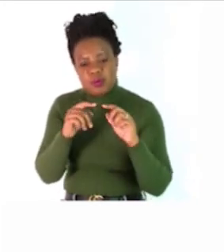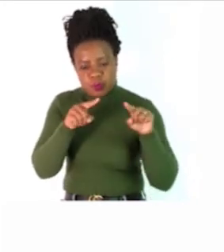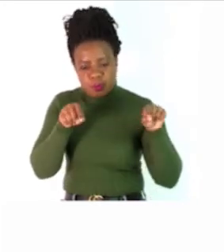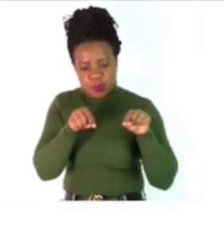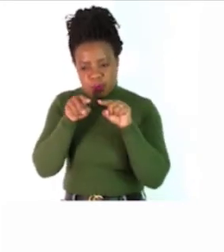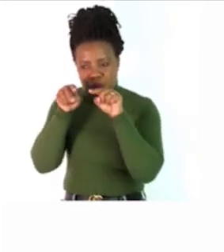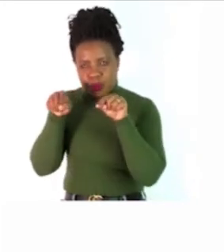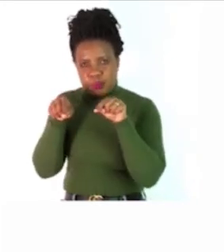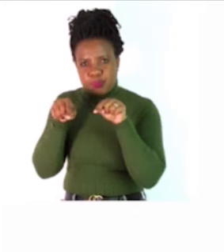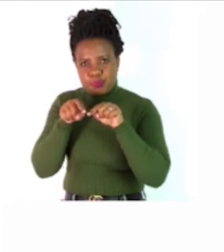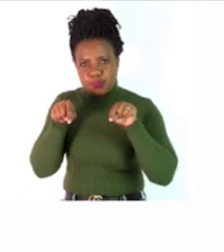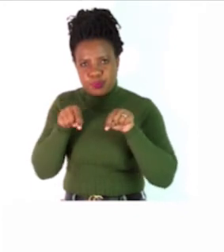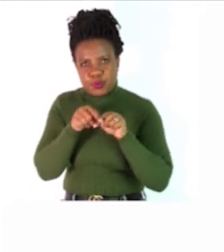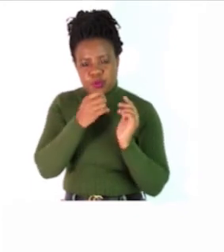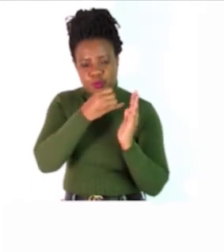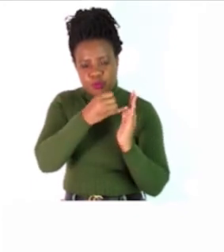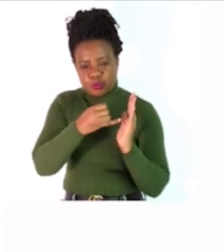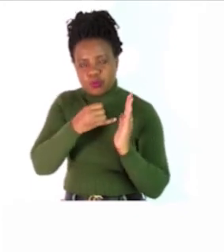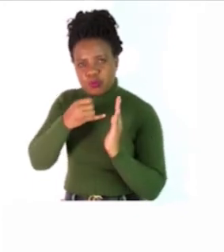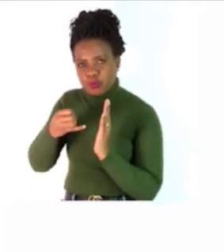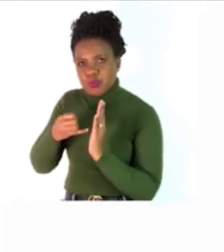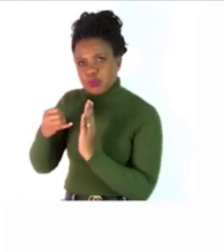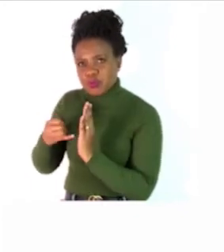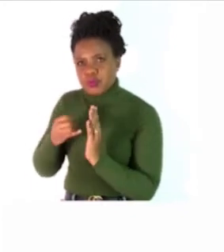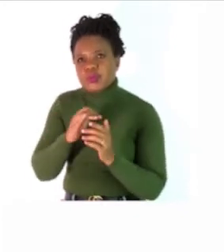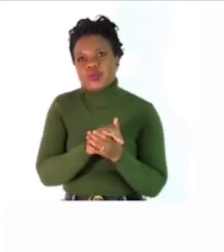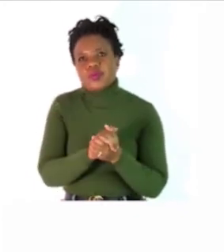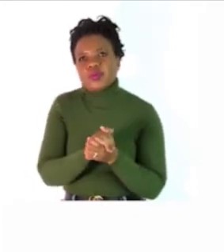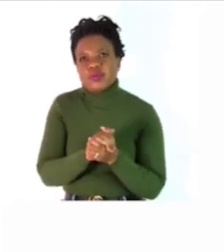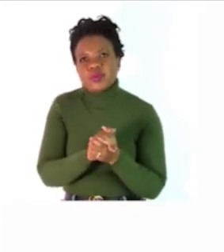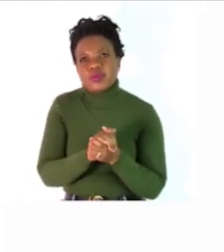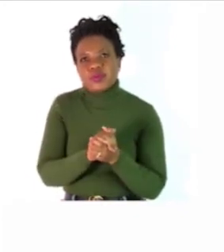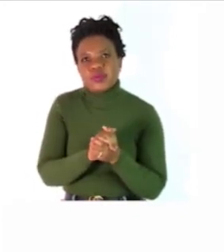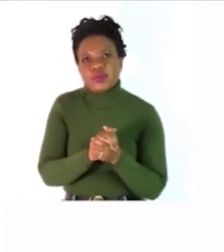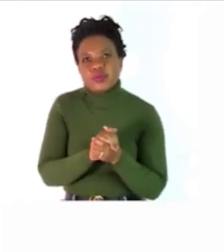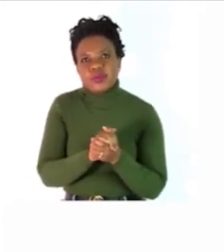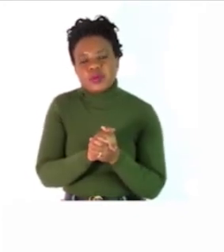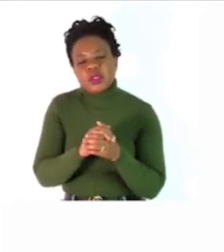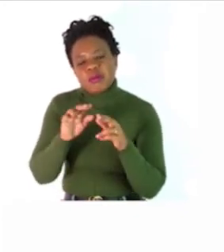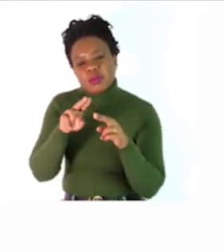on the correct carpet so that it matches the correct rule